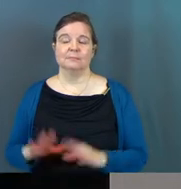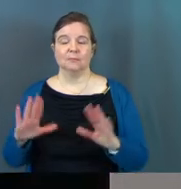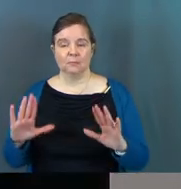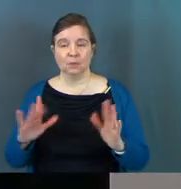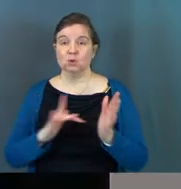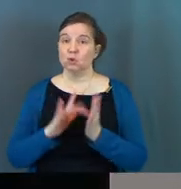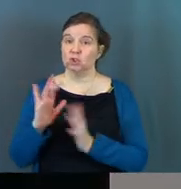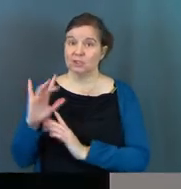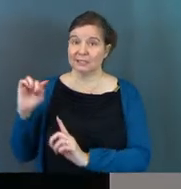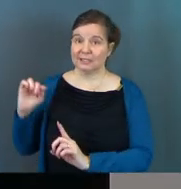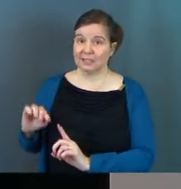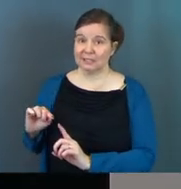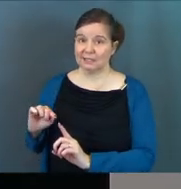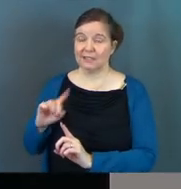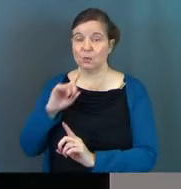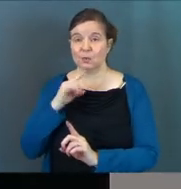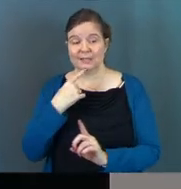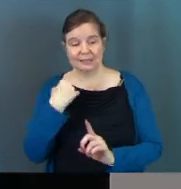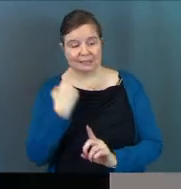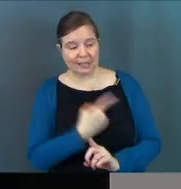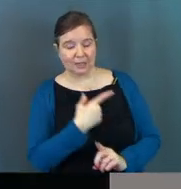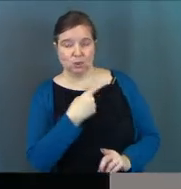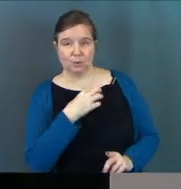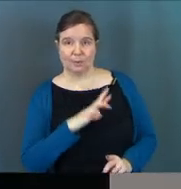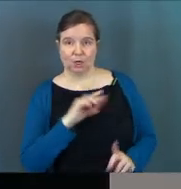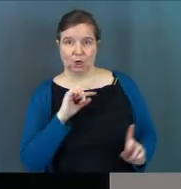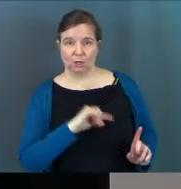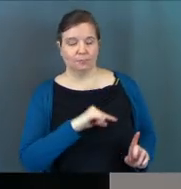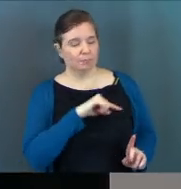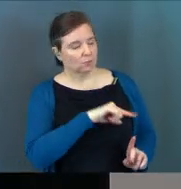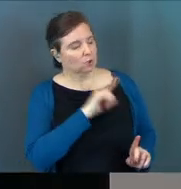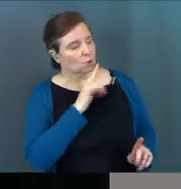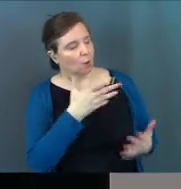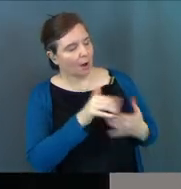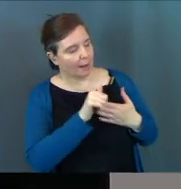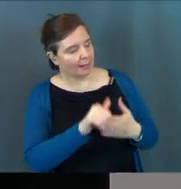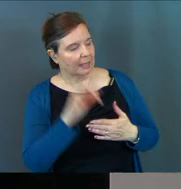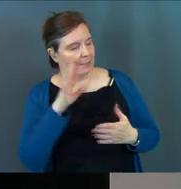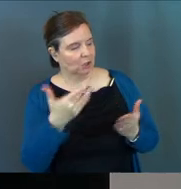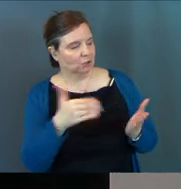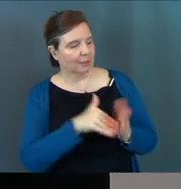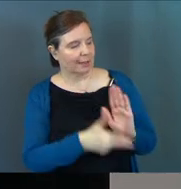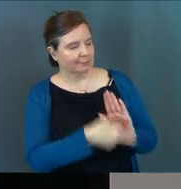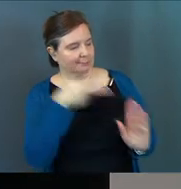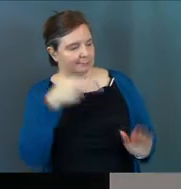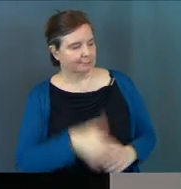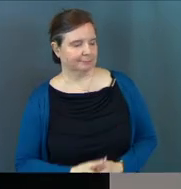So Jesus is essentially saying to Peter, you are lead pastor again.